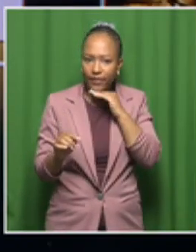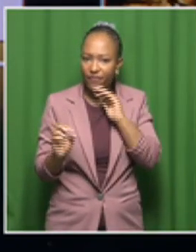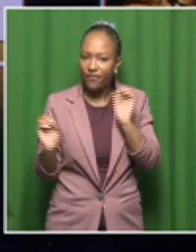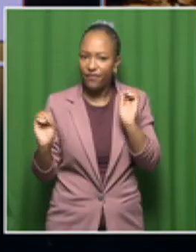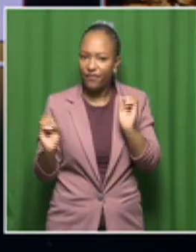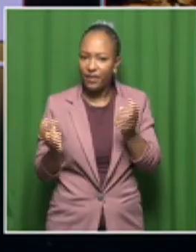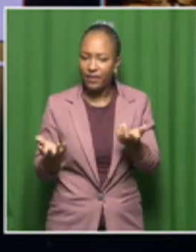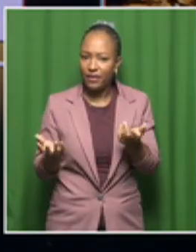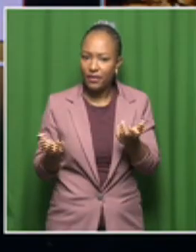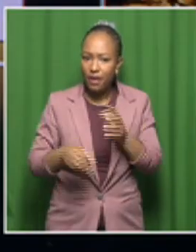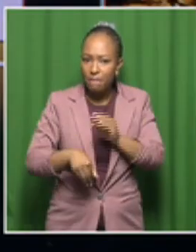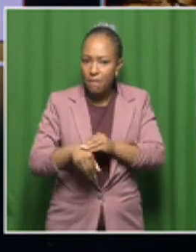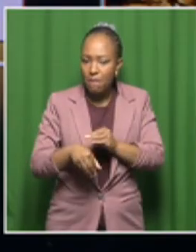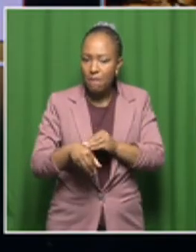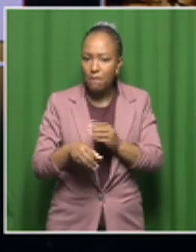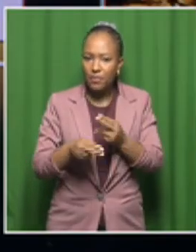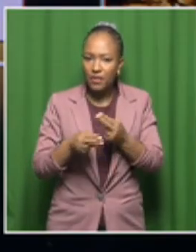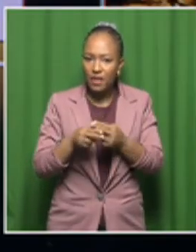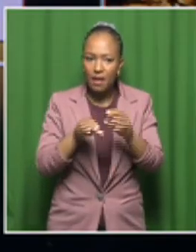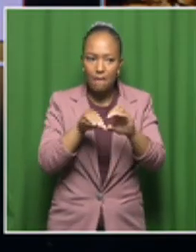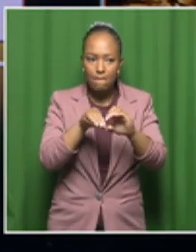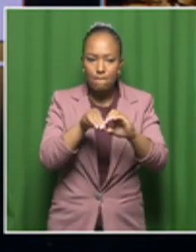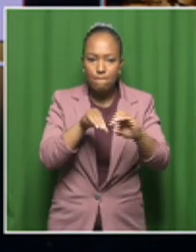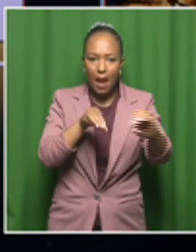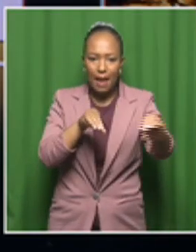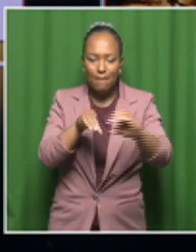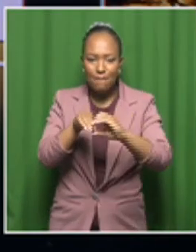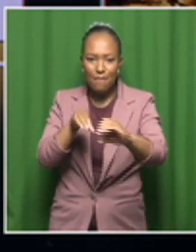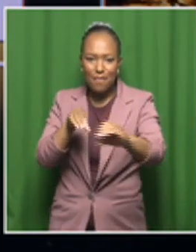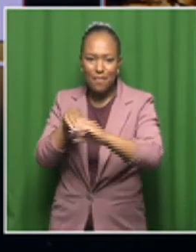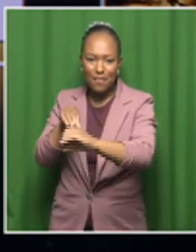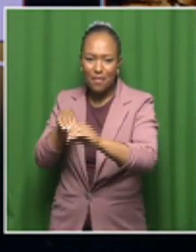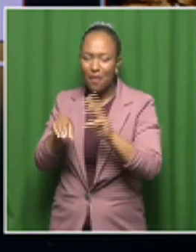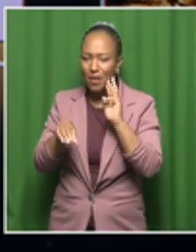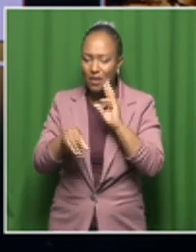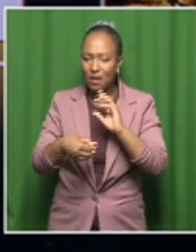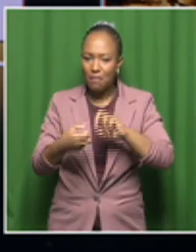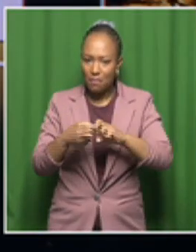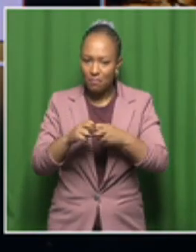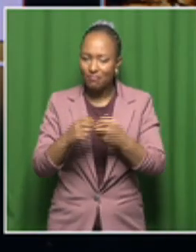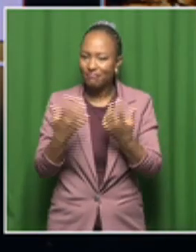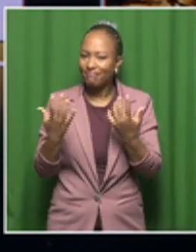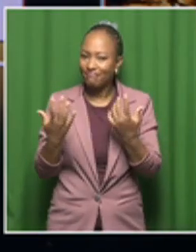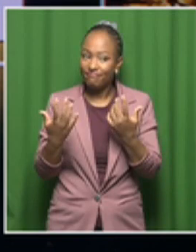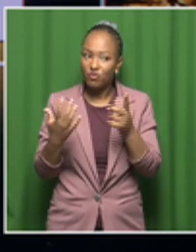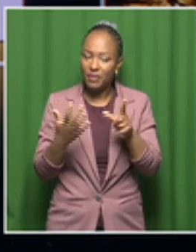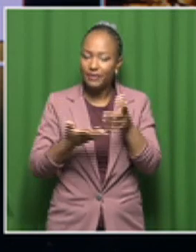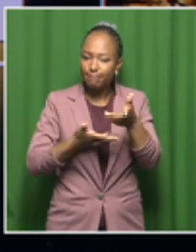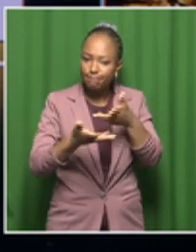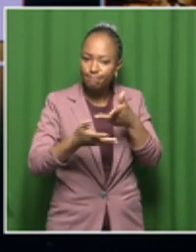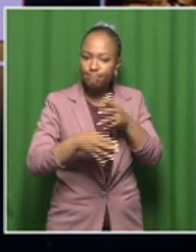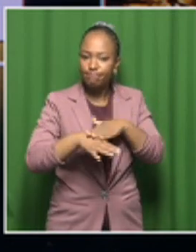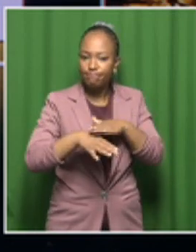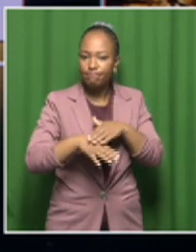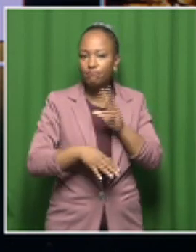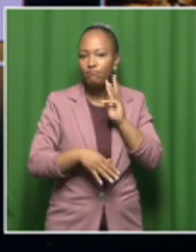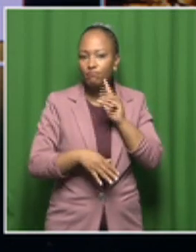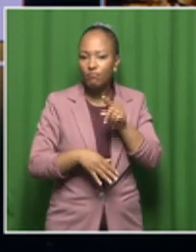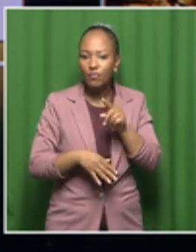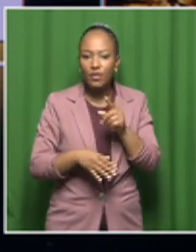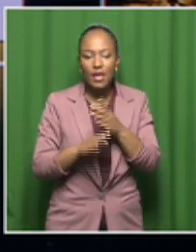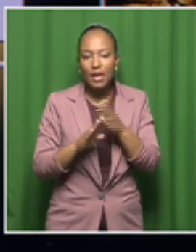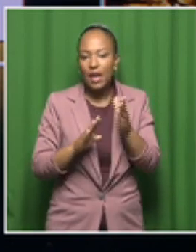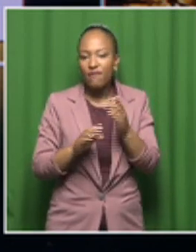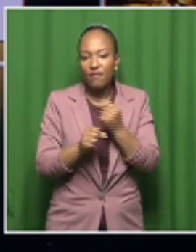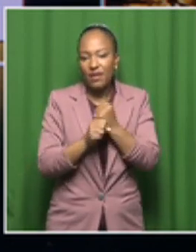with all of the pipes and everything else that is happening. And we just have so many conversations to have around water. And it's a never ending